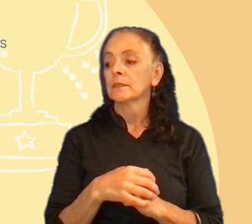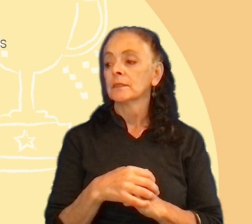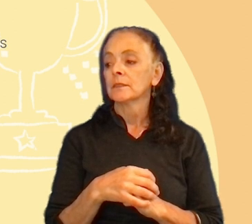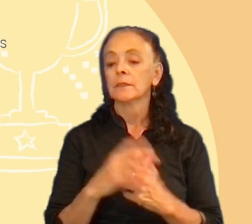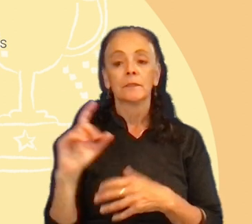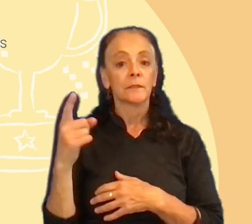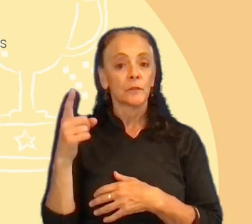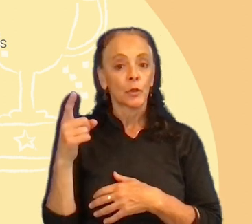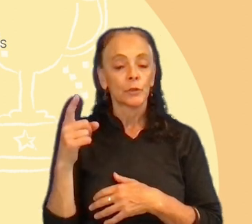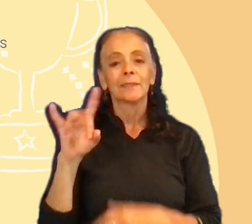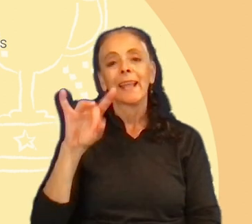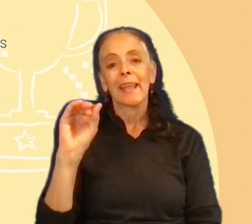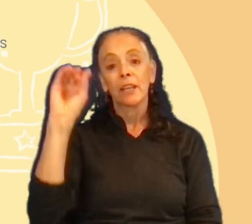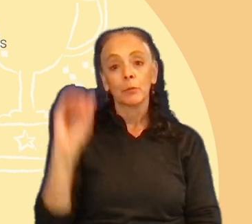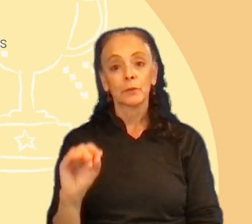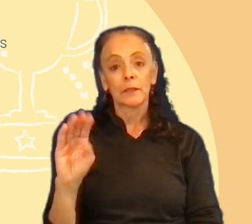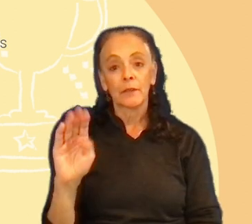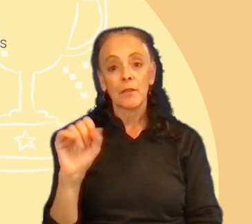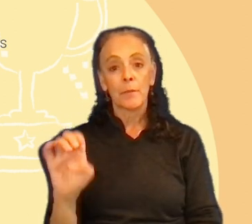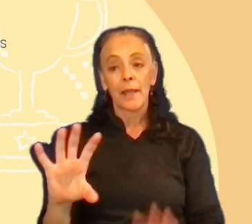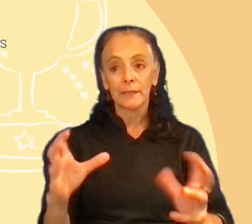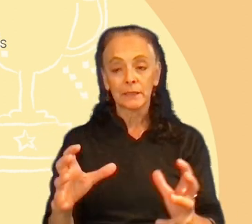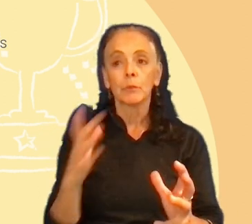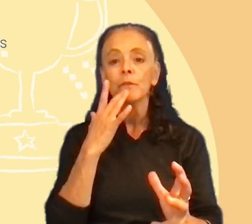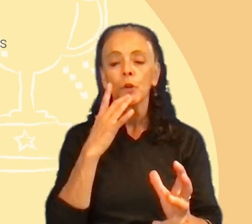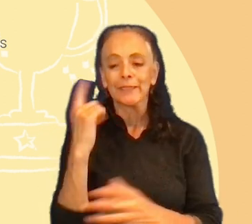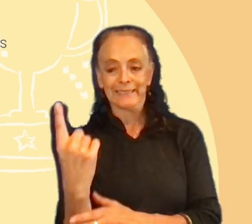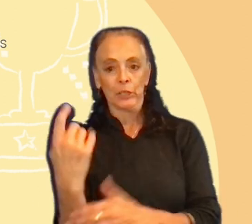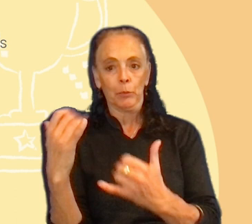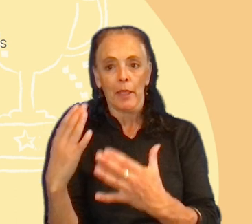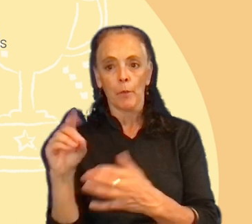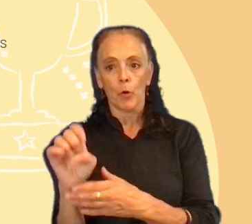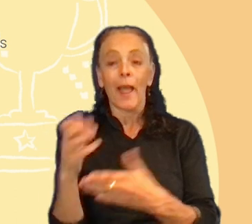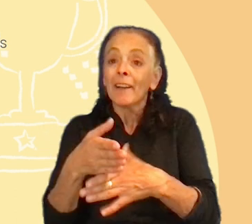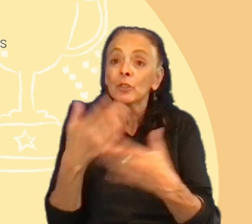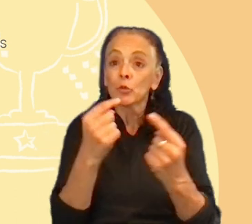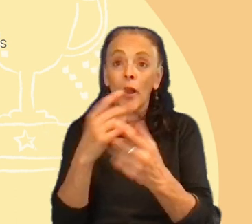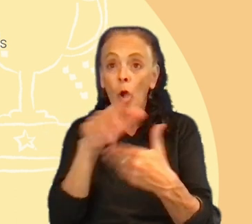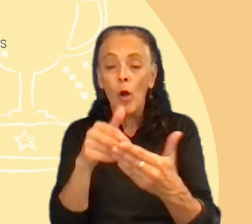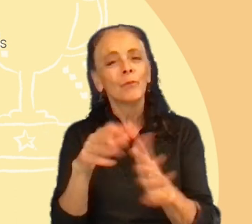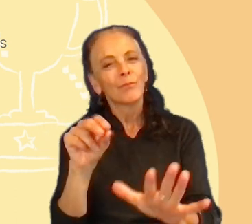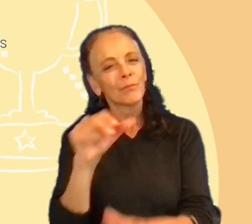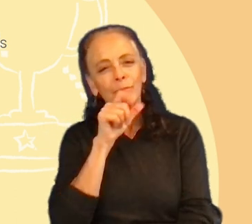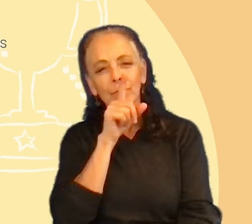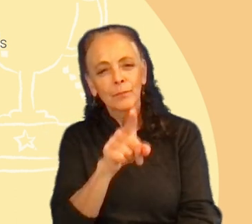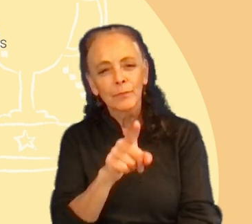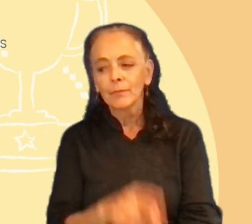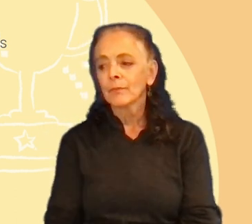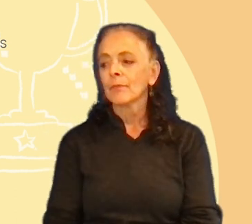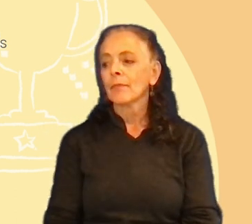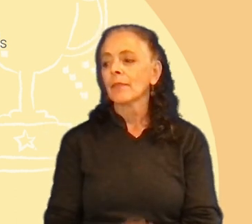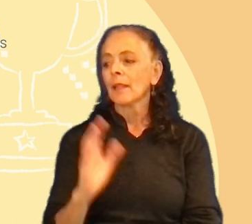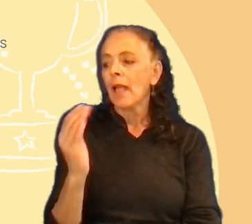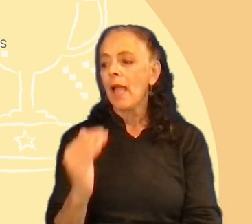the first one, 80% of the base preferred single player mode after playing all game modes? Not really. Uh, our main